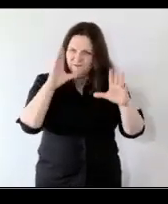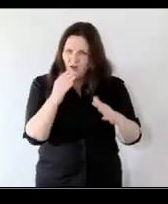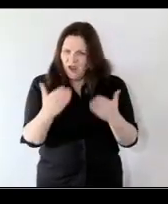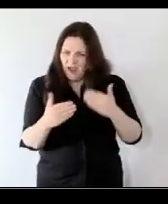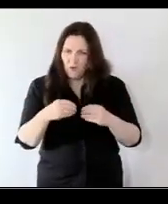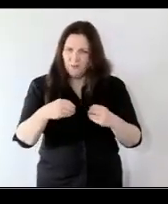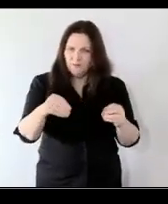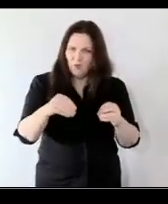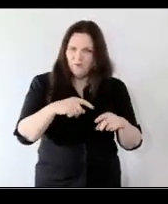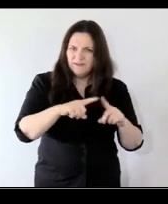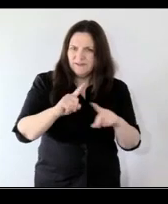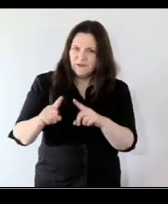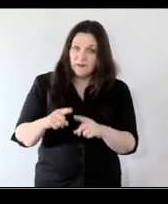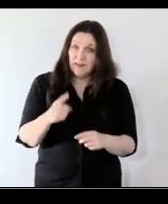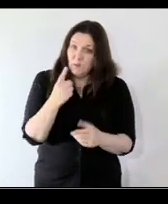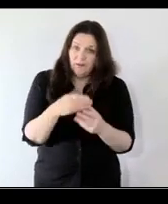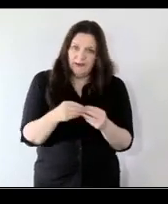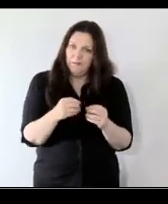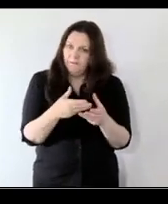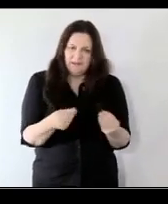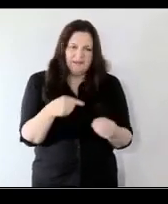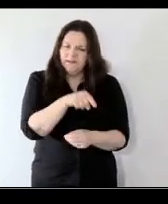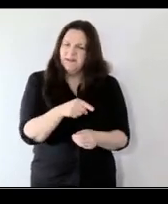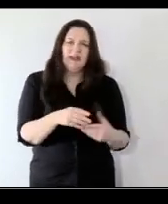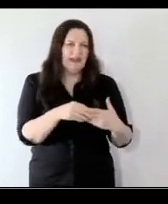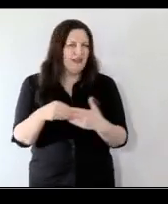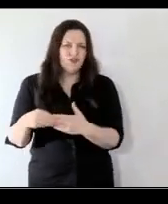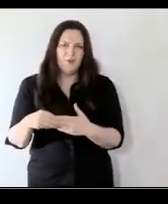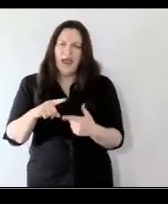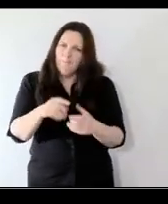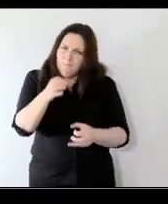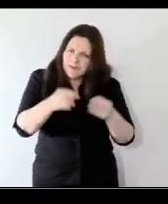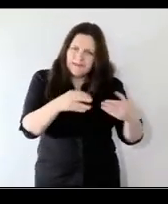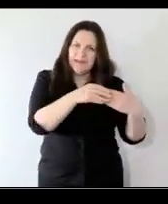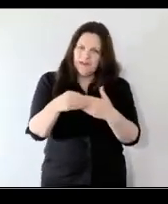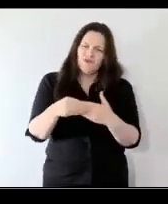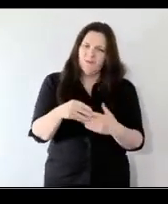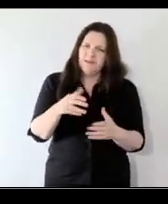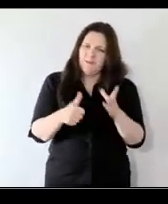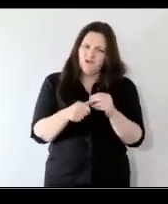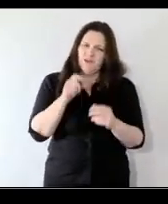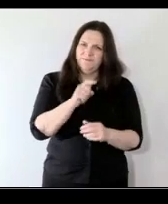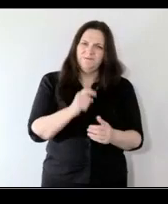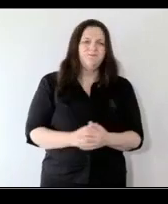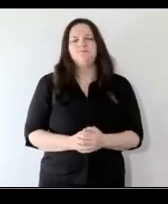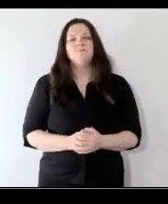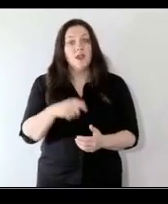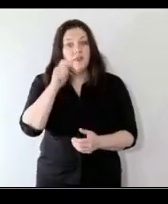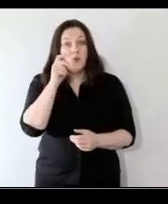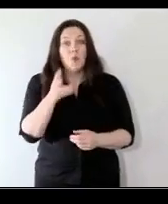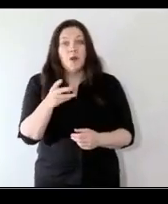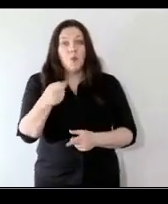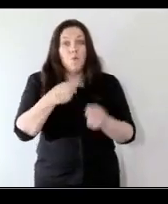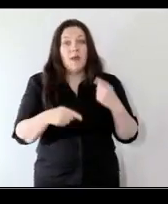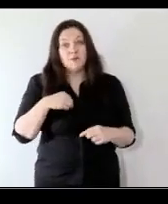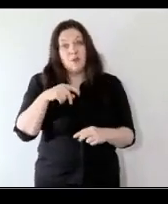move forward so i think i think that's the biggest thing we're lacking actually is leadership and political leadership in particular and i think we'll come back to